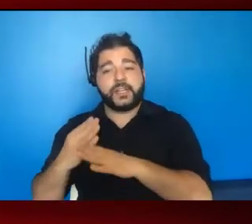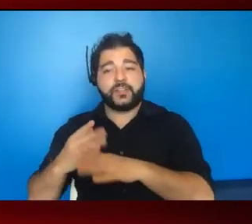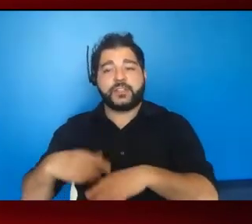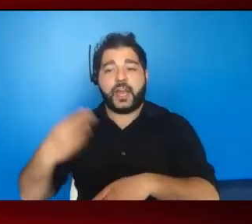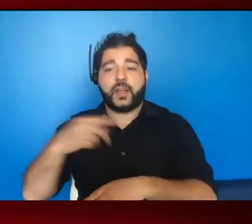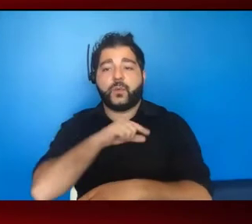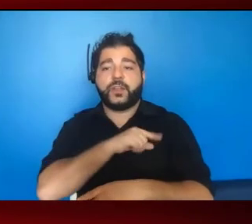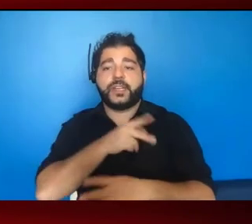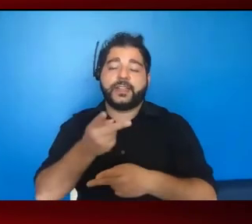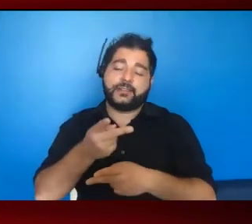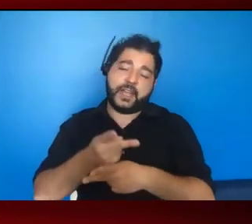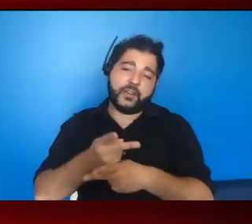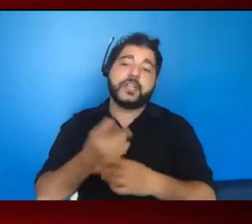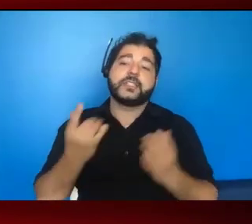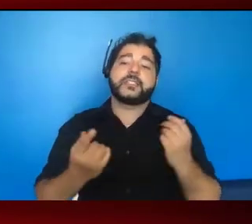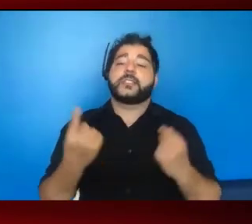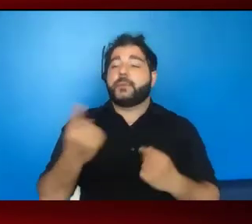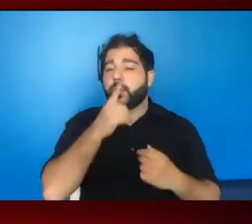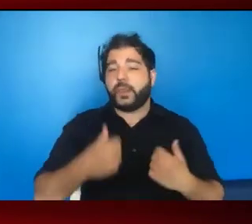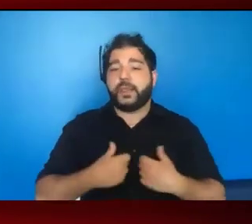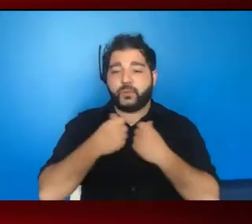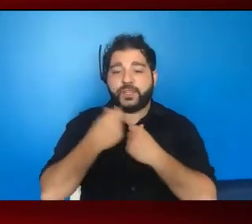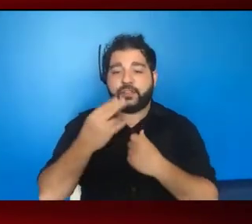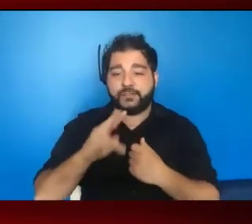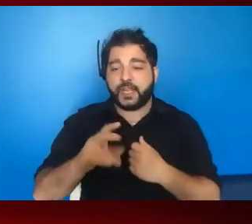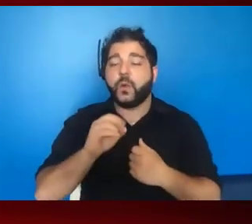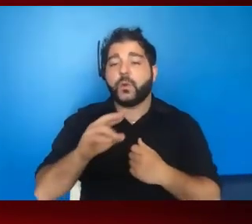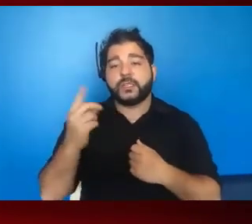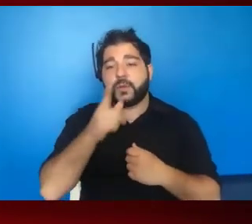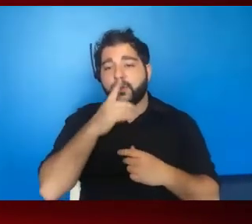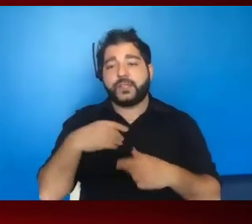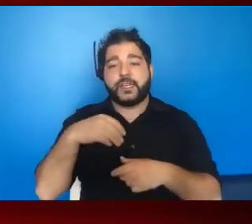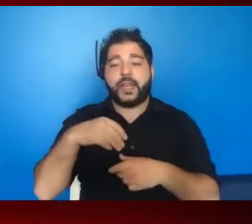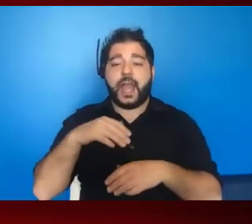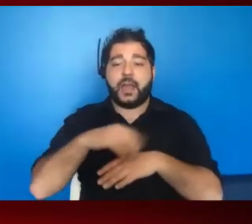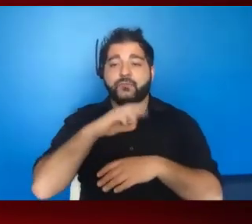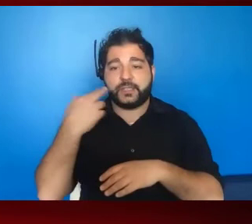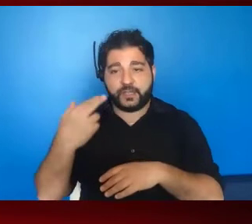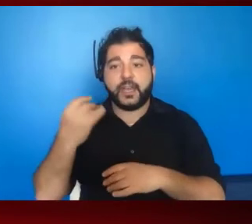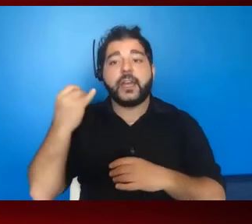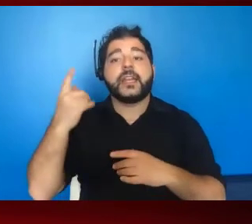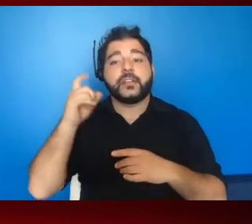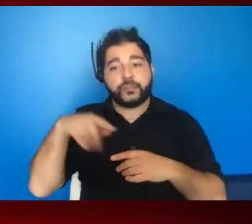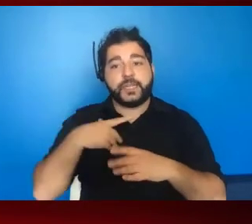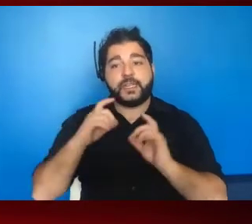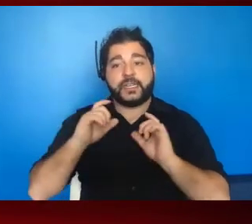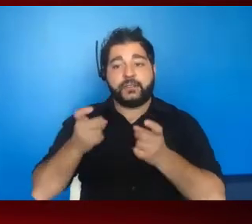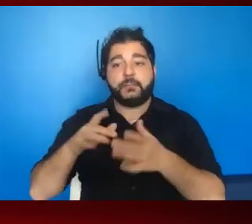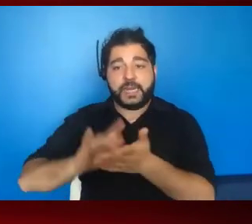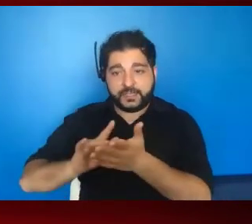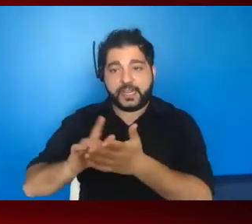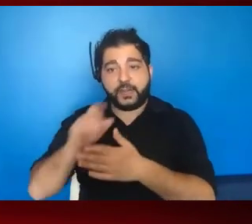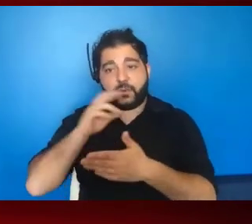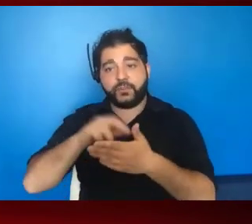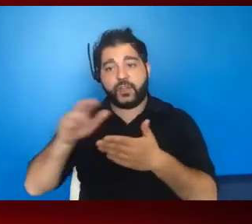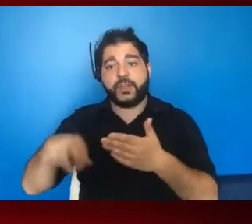it's for someone living with HIV or someone who's at risk. If they are in high quality care and they're living with HIV, they should go on medicines and that results in